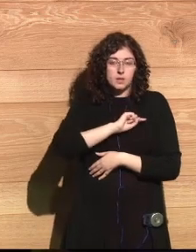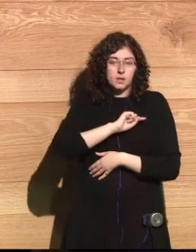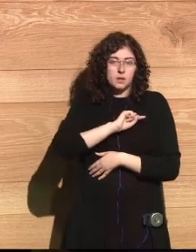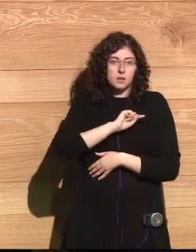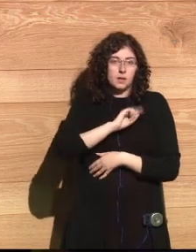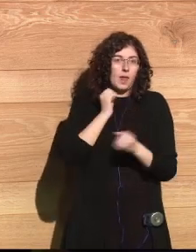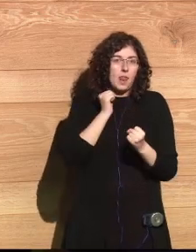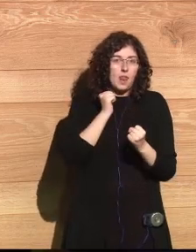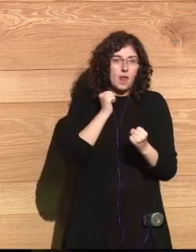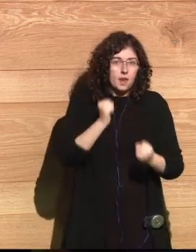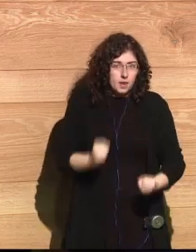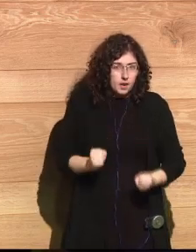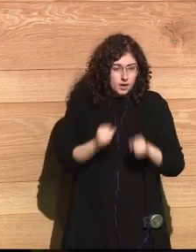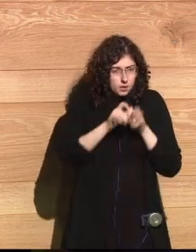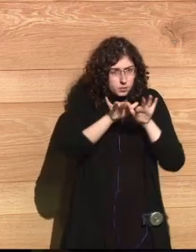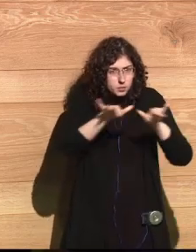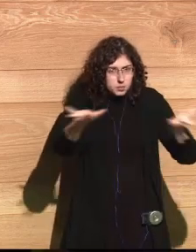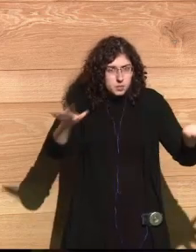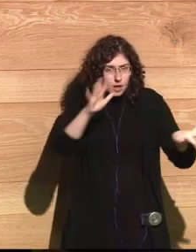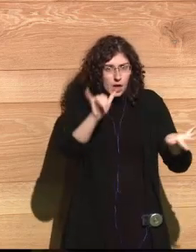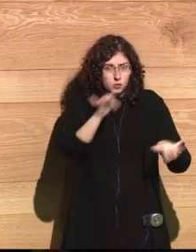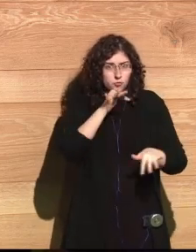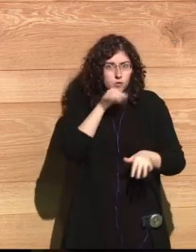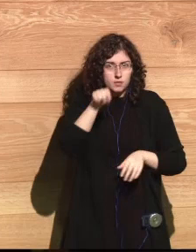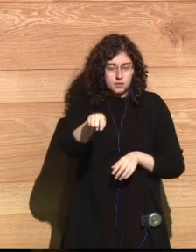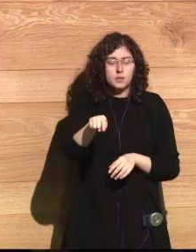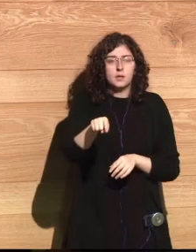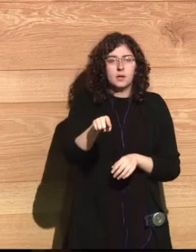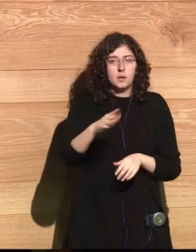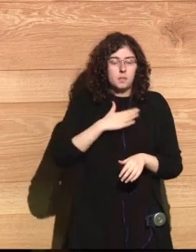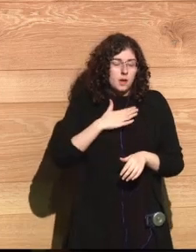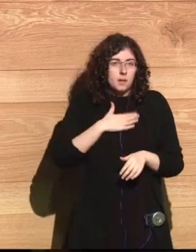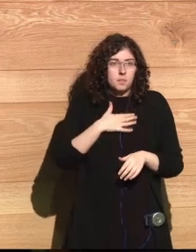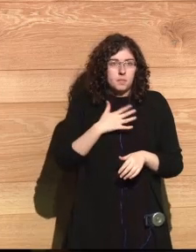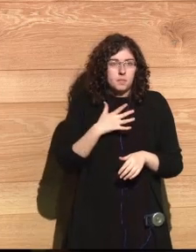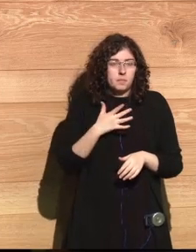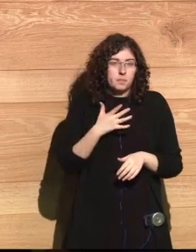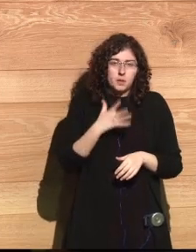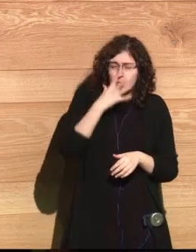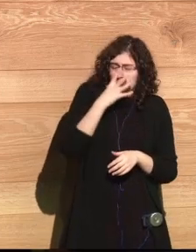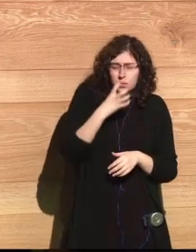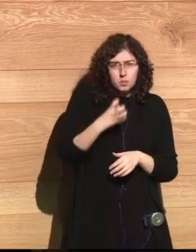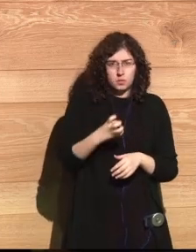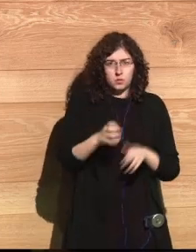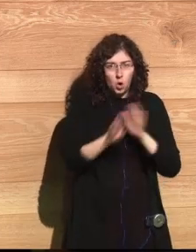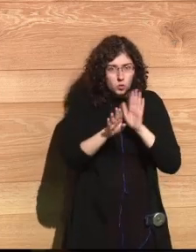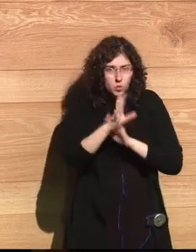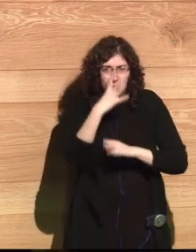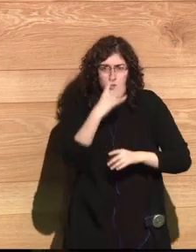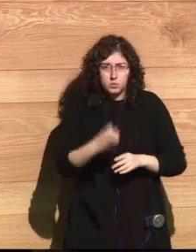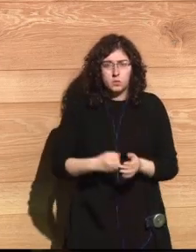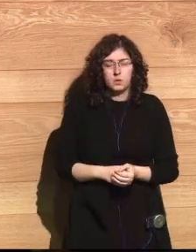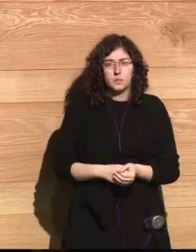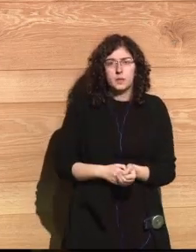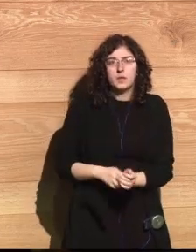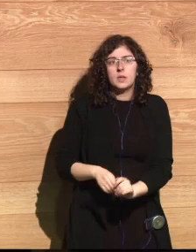in that place. And for me, was very sad. It's still very sad to listen to you and to know how you